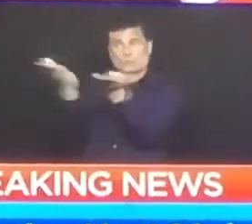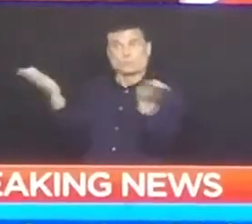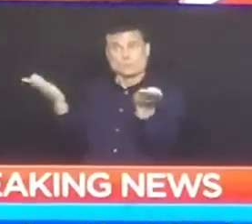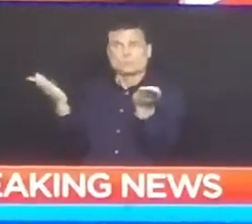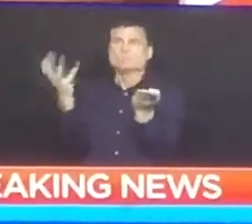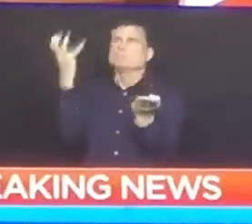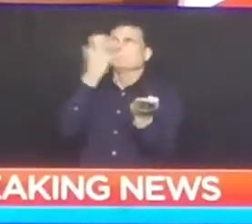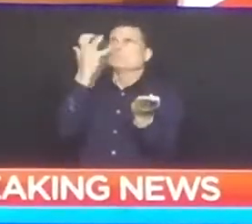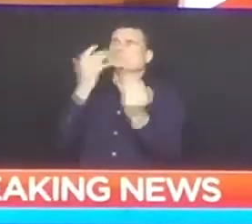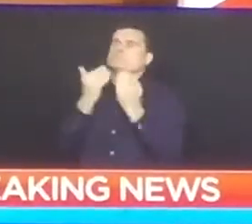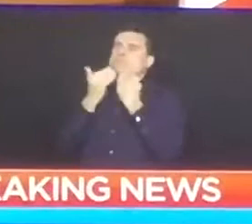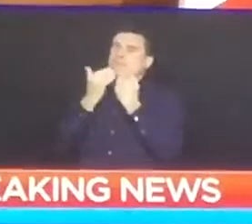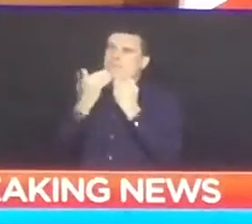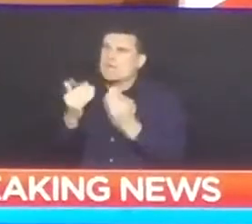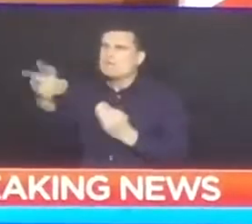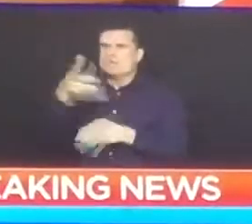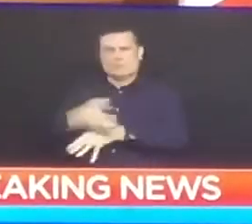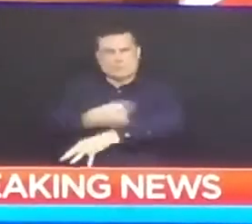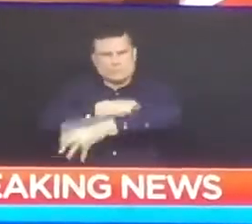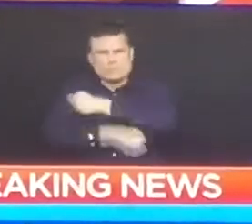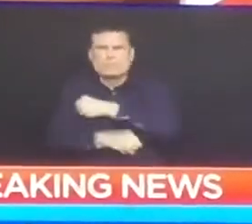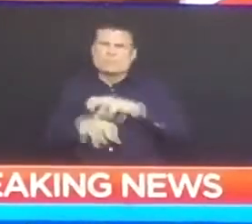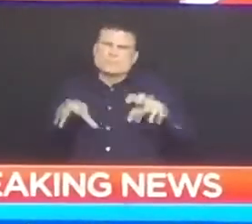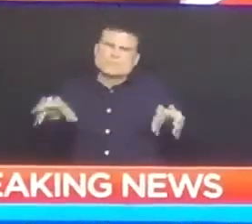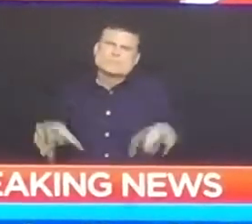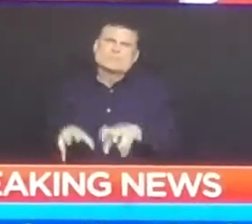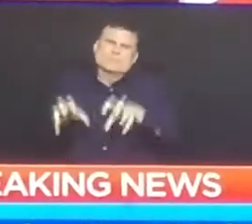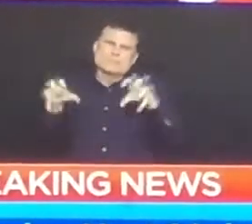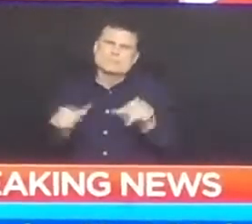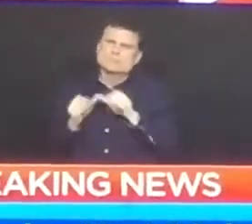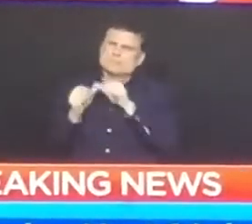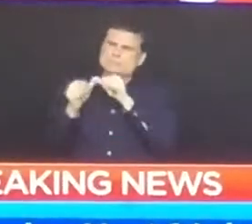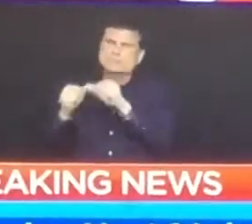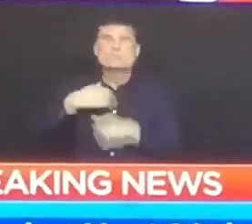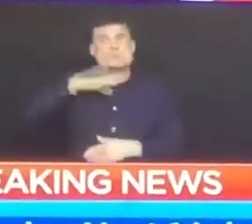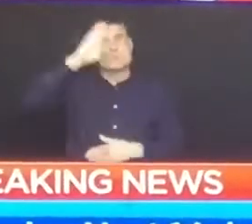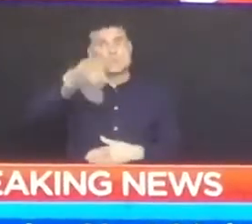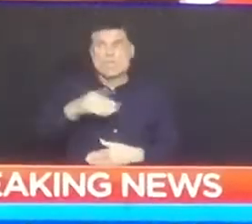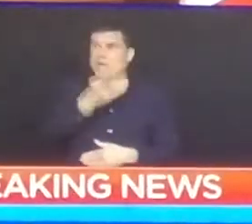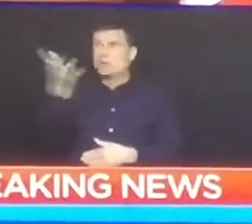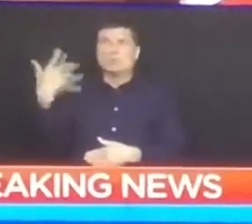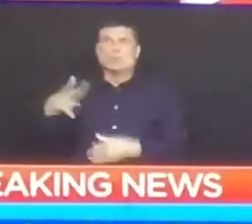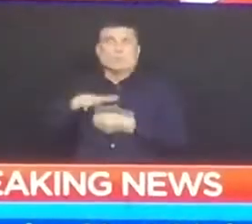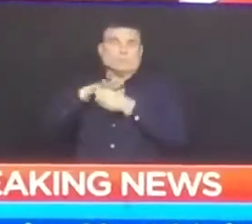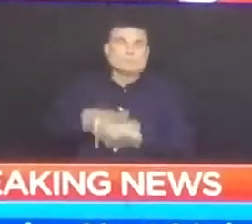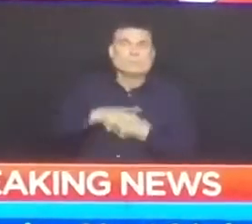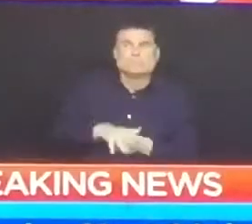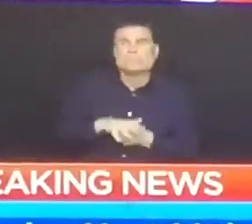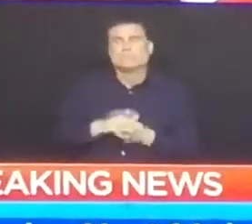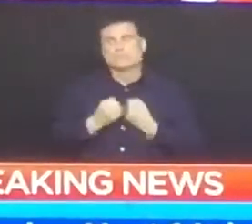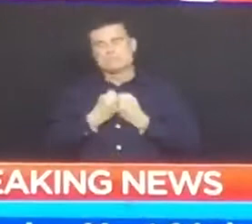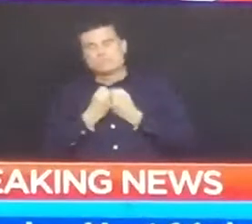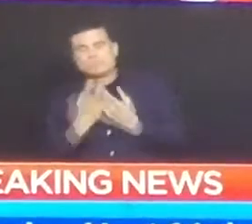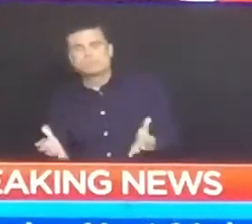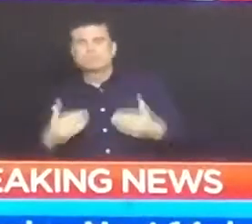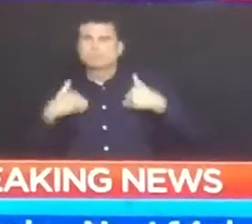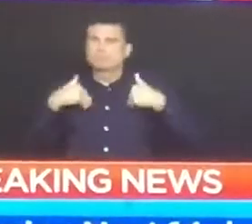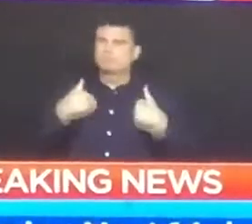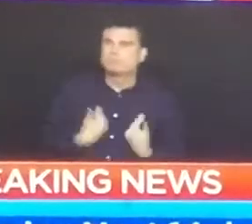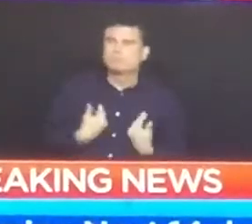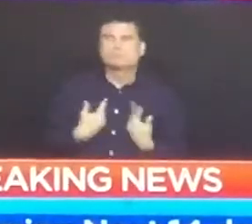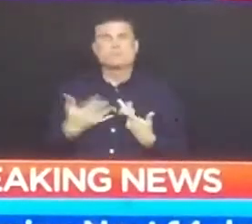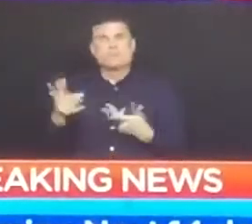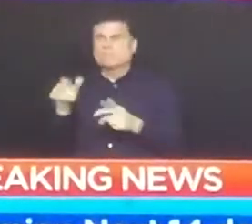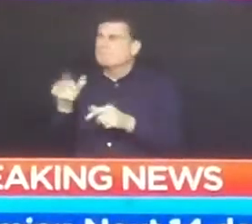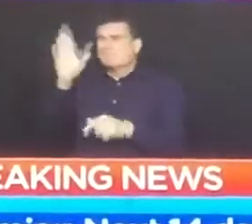exhausted. And we know you're being pushed to the very limit. We know you're putting yourself in harm's way to keep others safe.